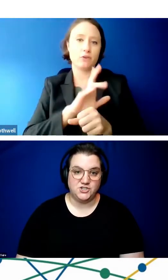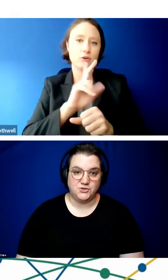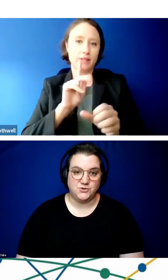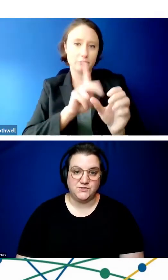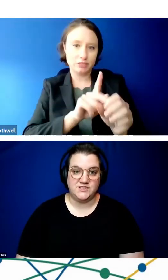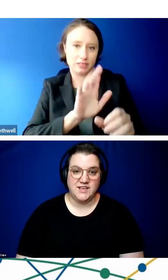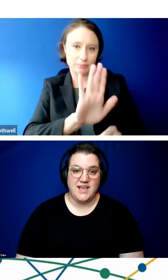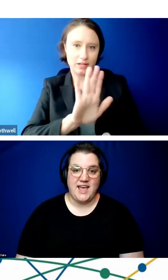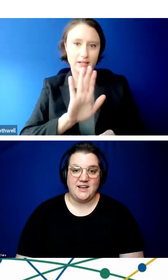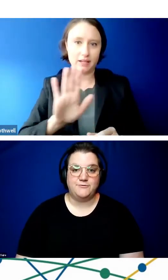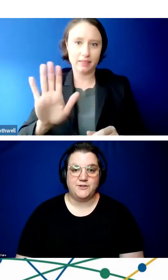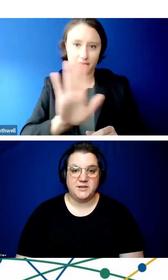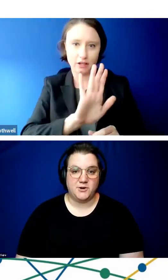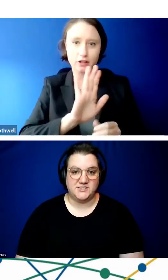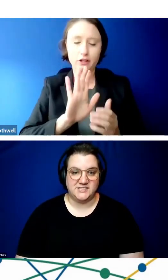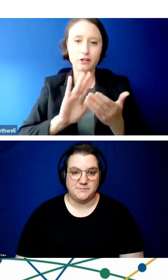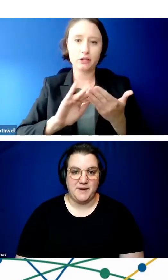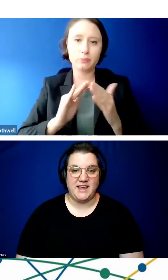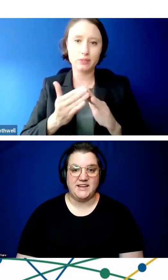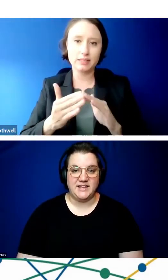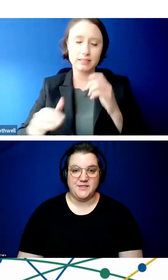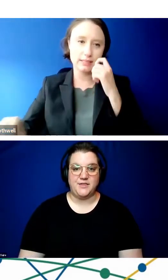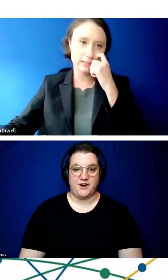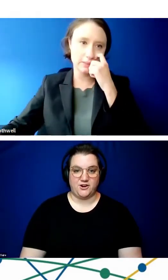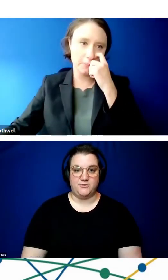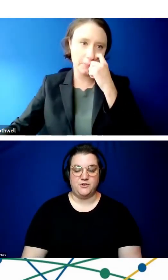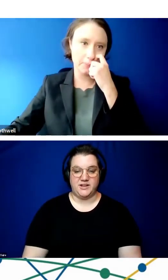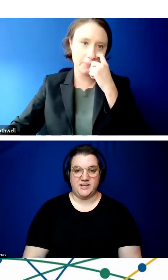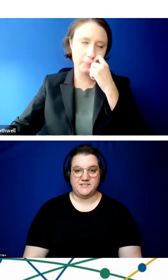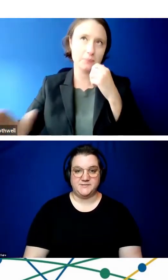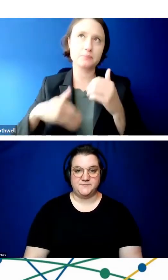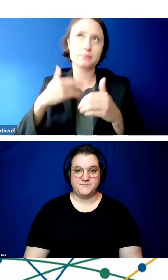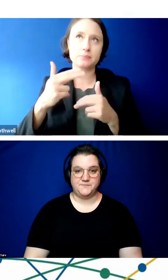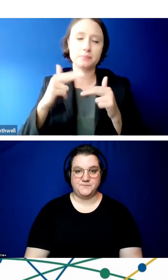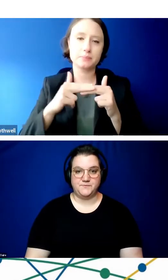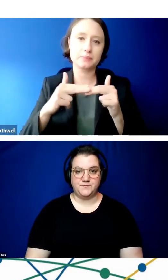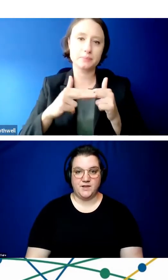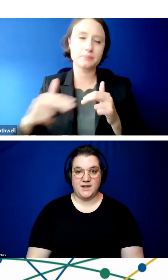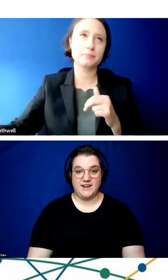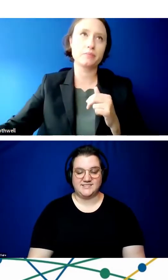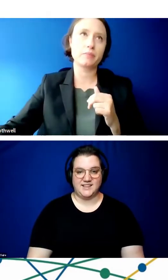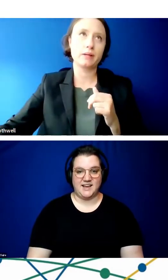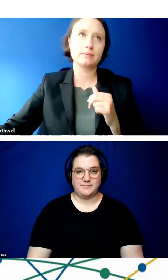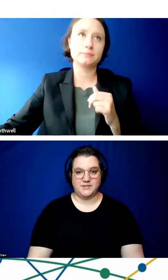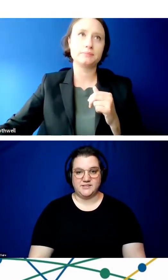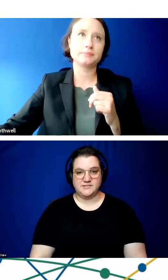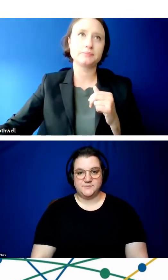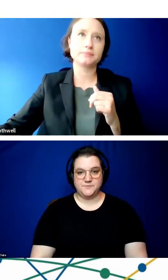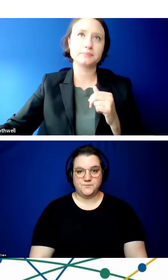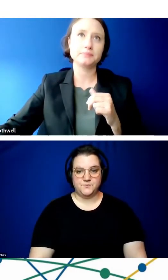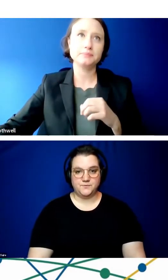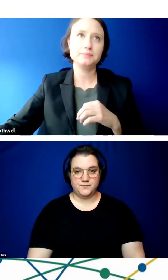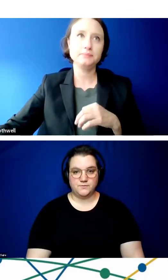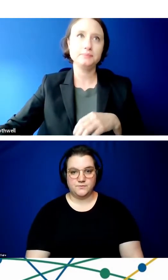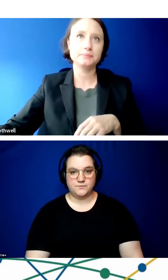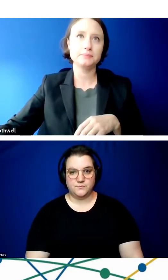whom they choose, and fully participate in their communities. Next slide, please.